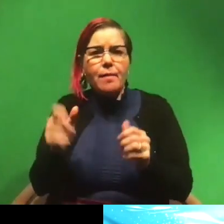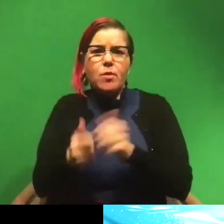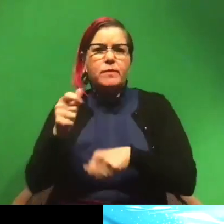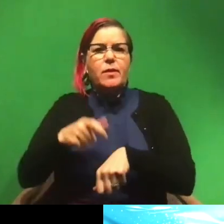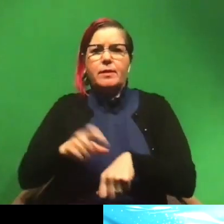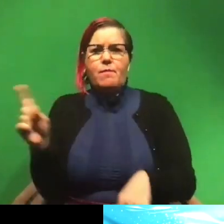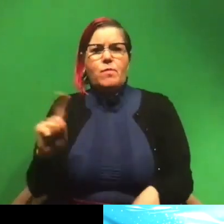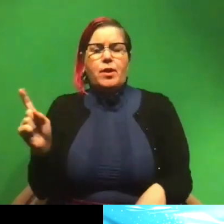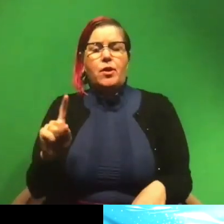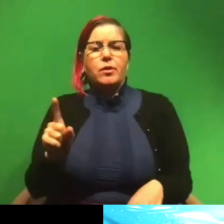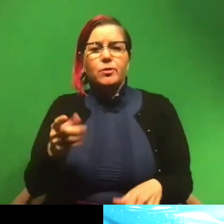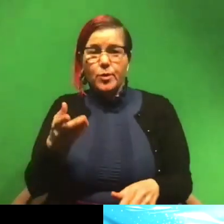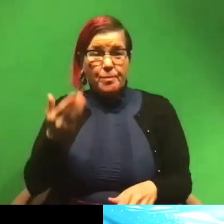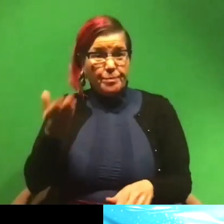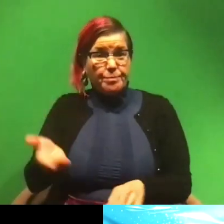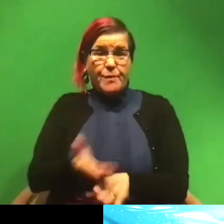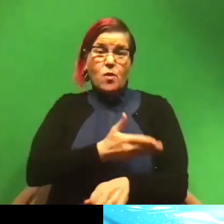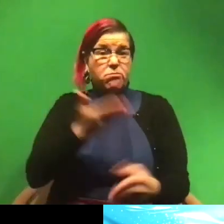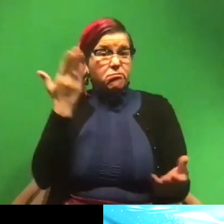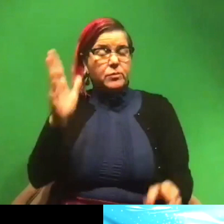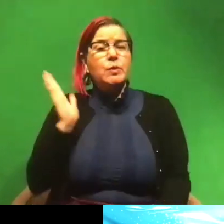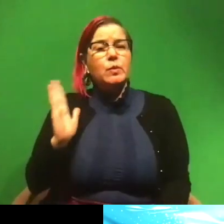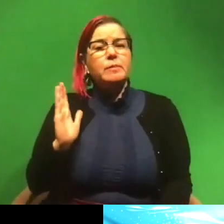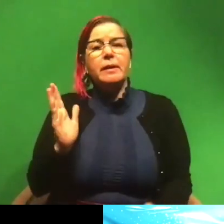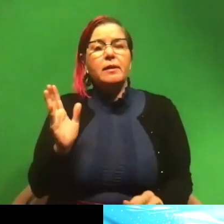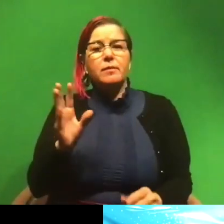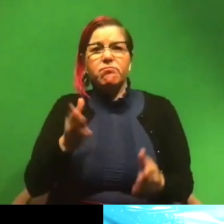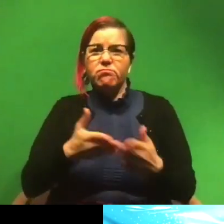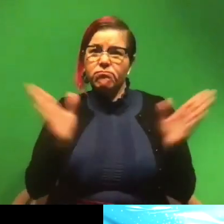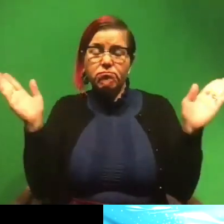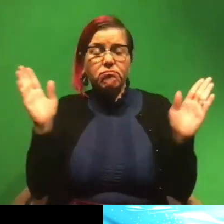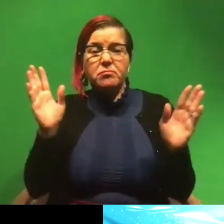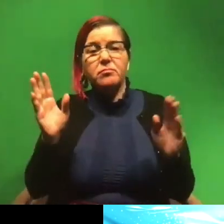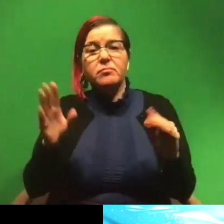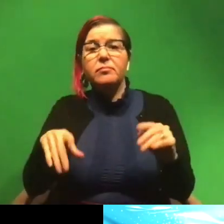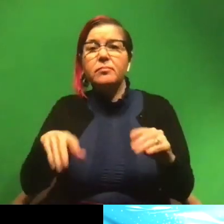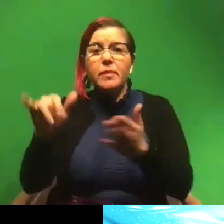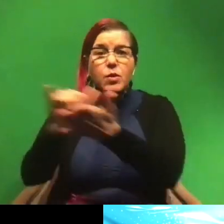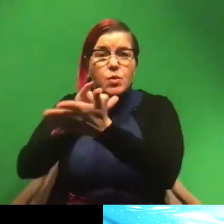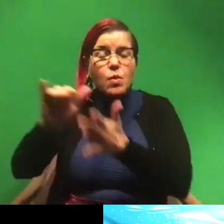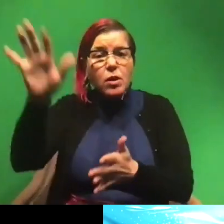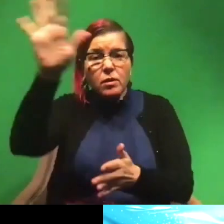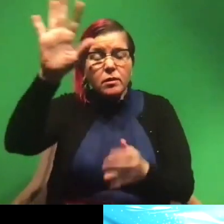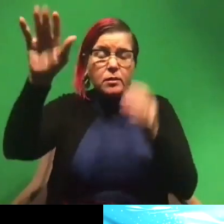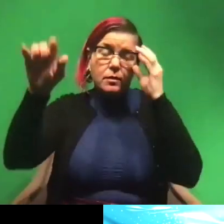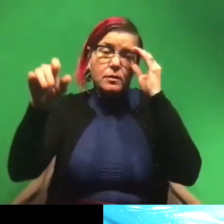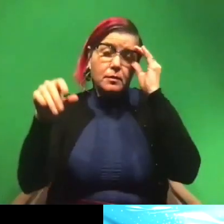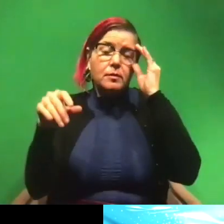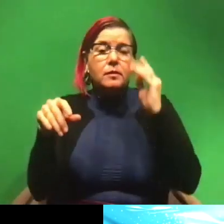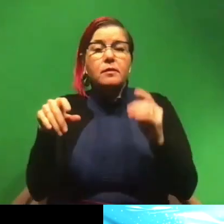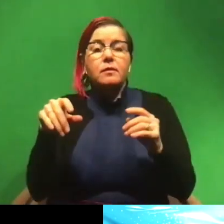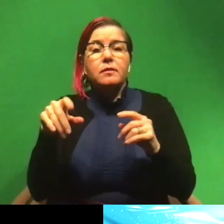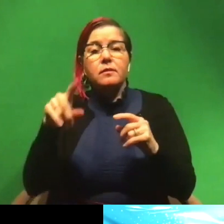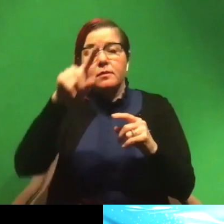we didn't know that previously. They used to be found pretty widely all the way up to New York, and then all the way